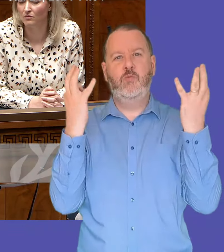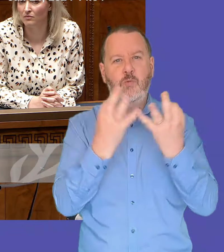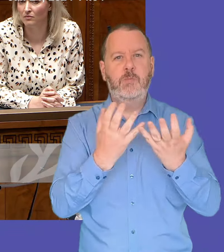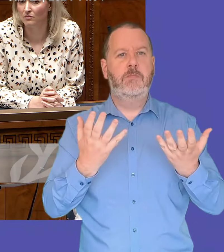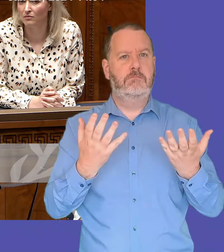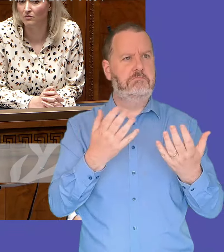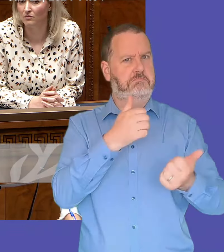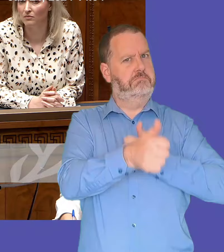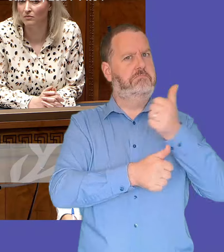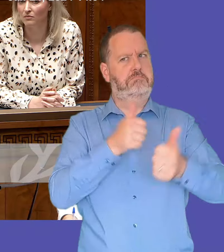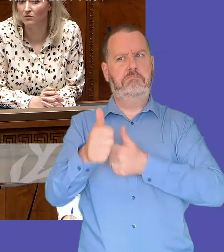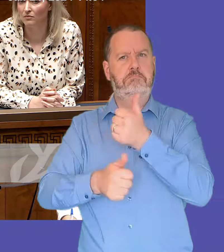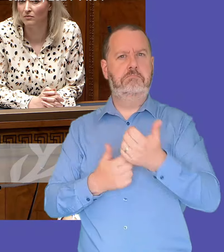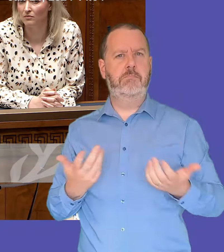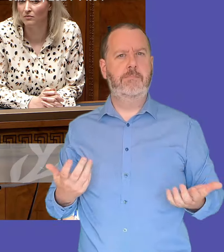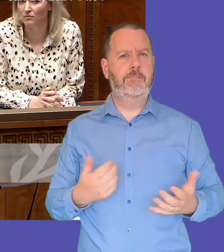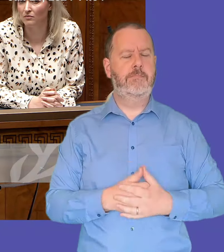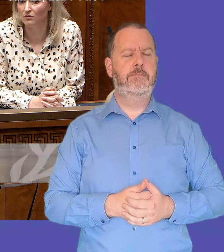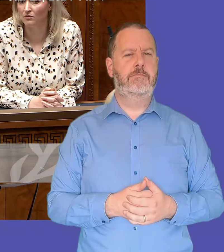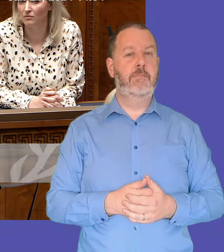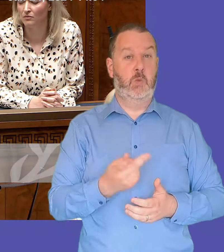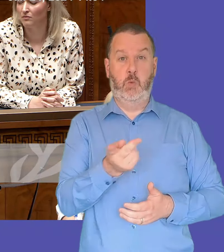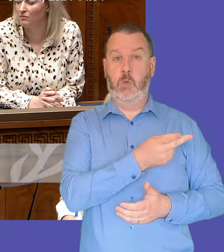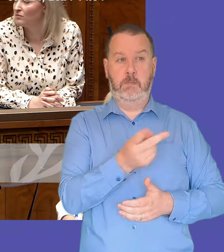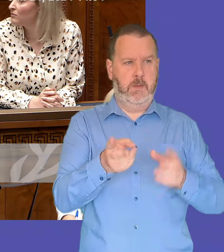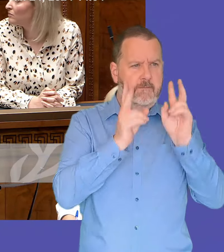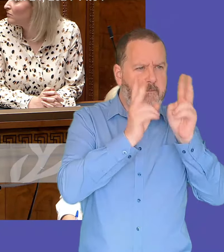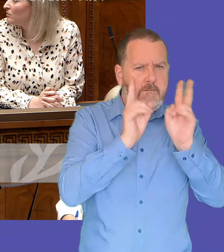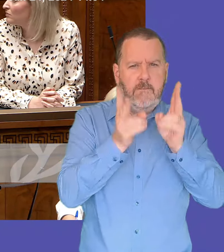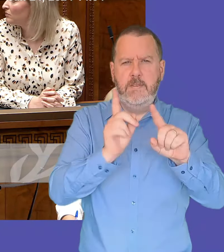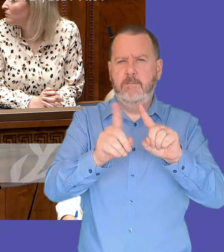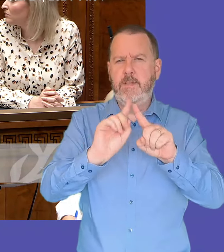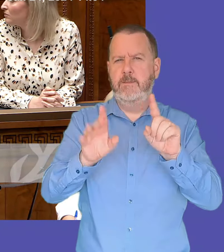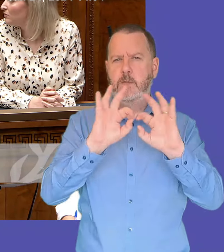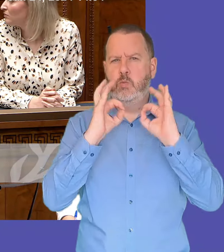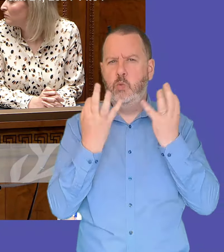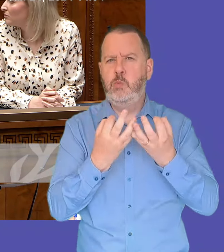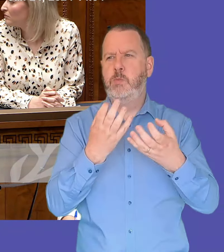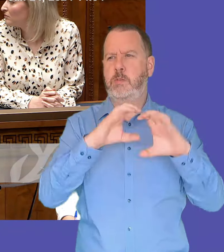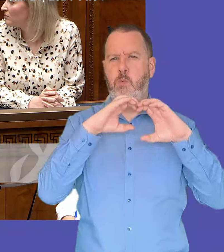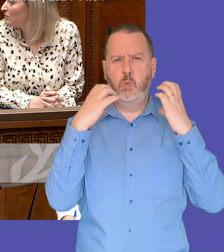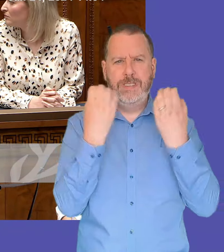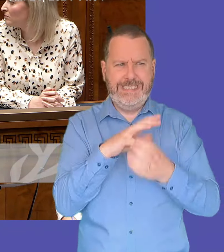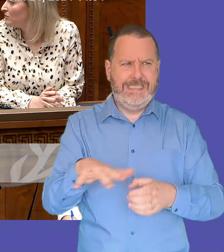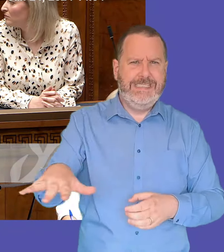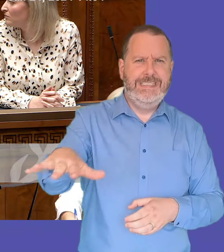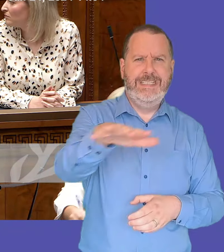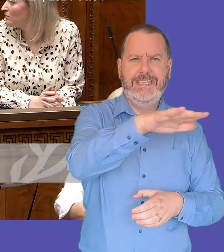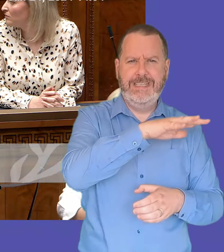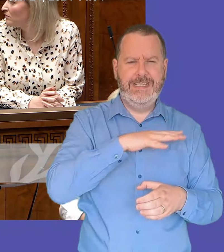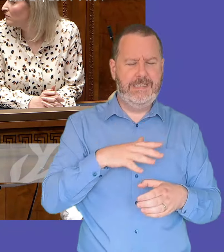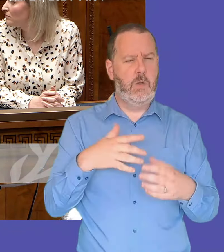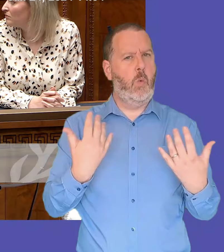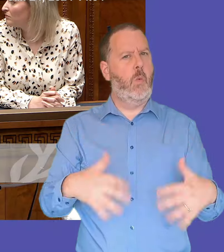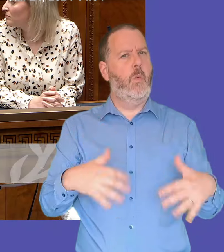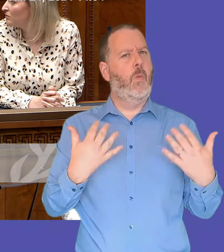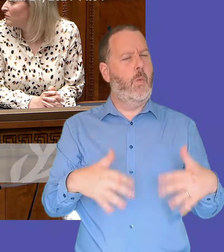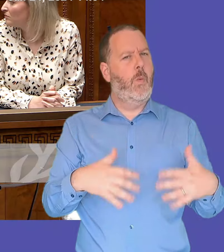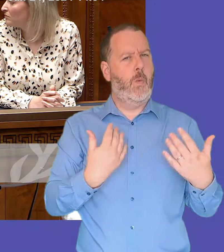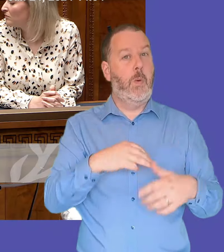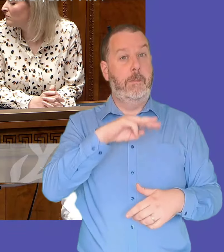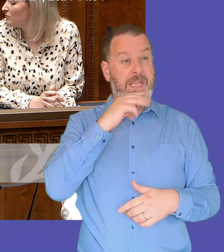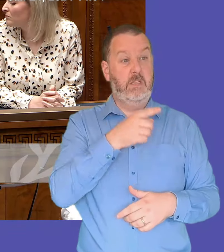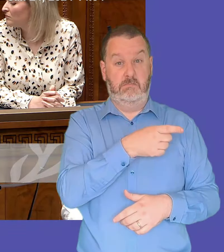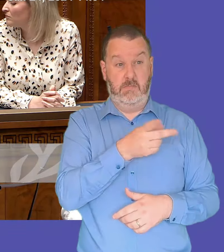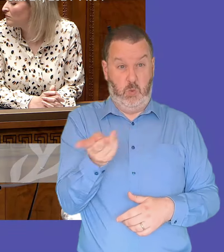that's being done by so many um groups across our community and they carry out that whole raft of functions um